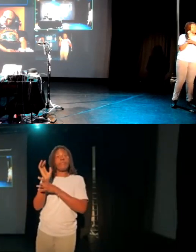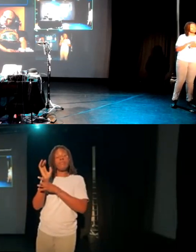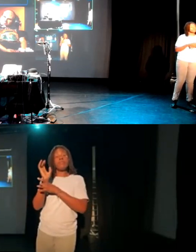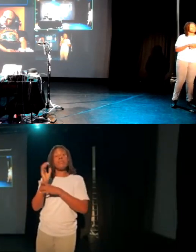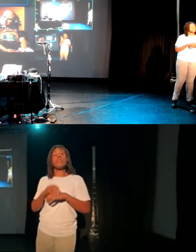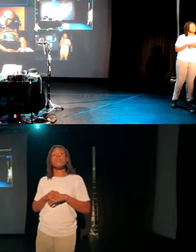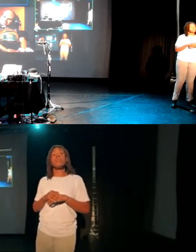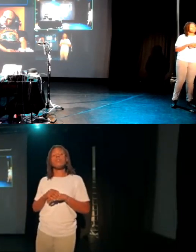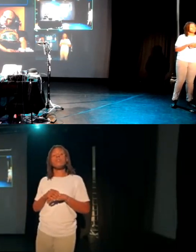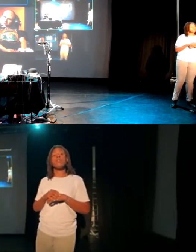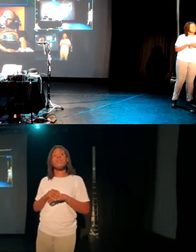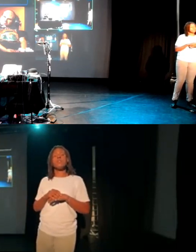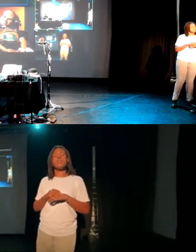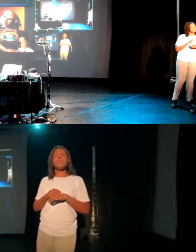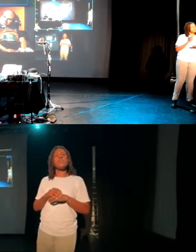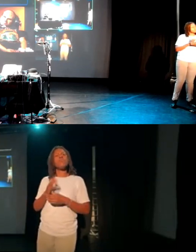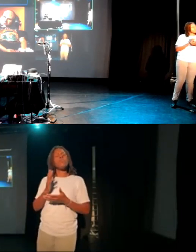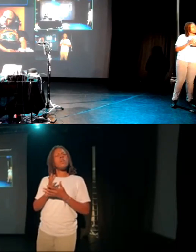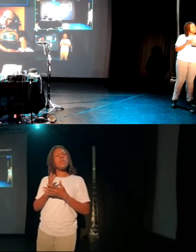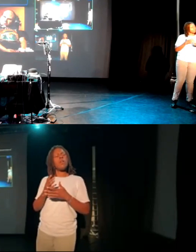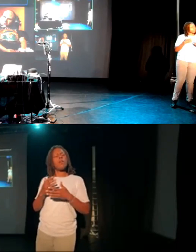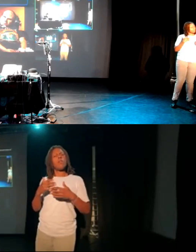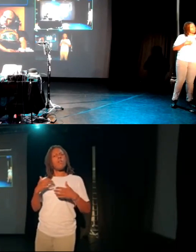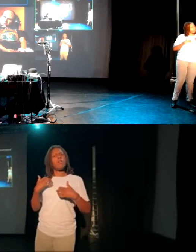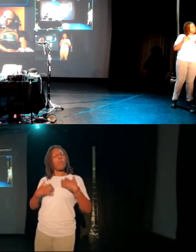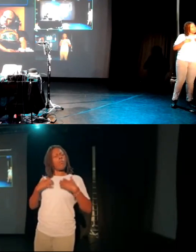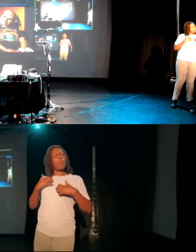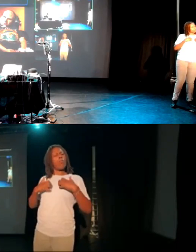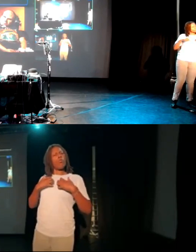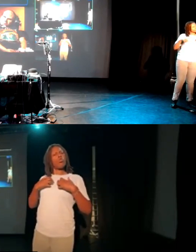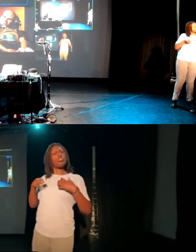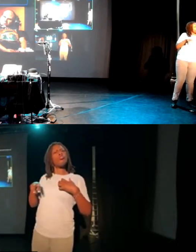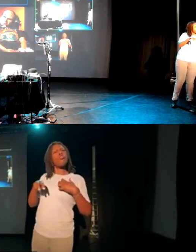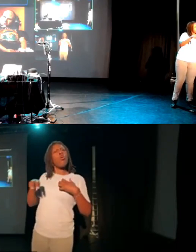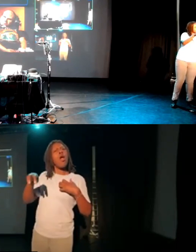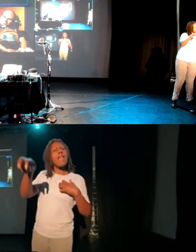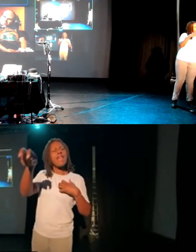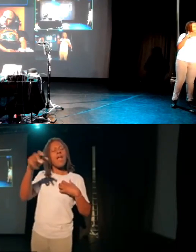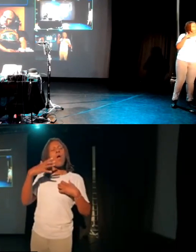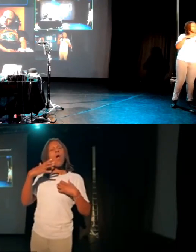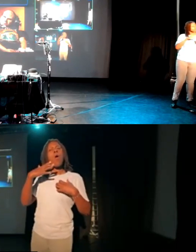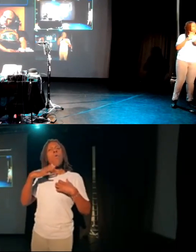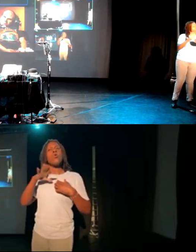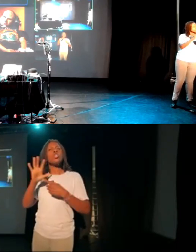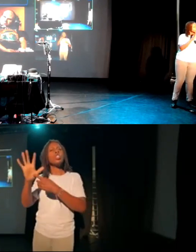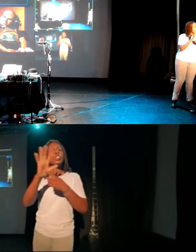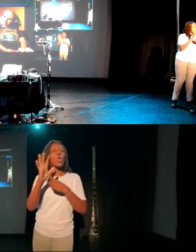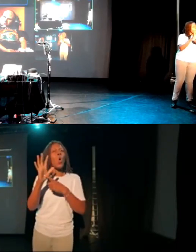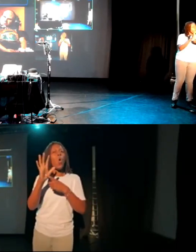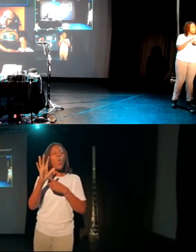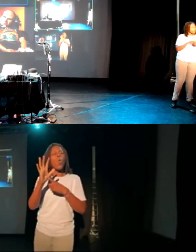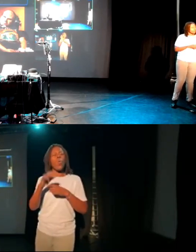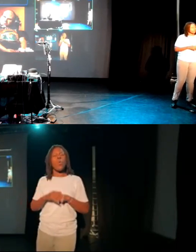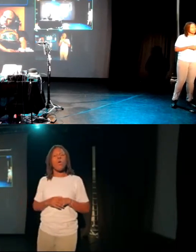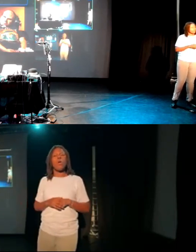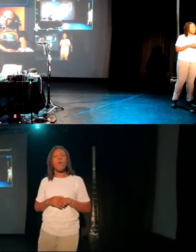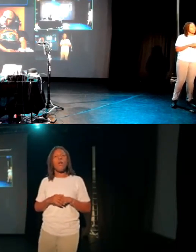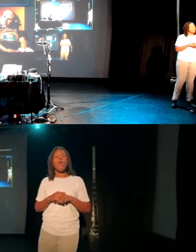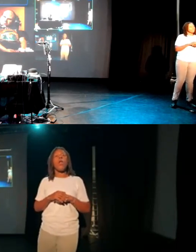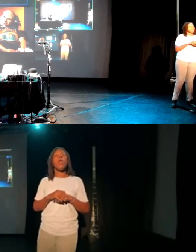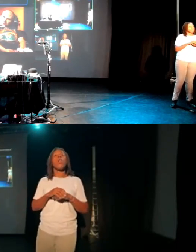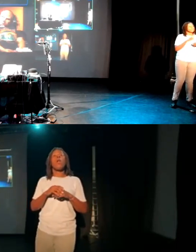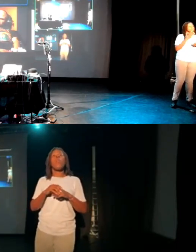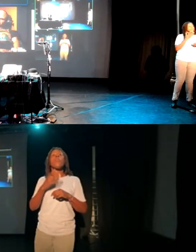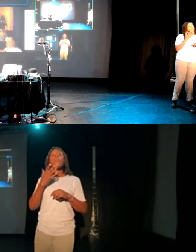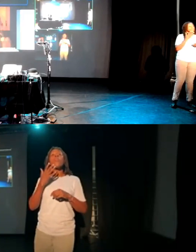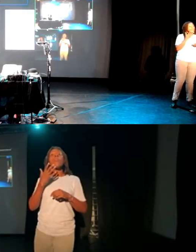it ended up taking us on quite an extraordinary journey. So I just thought I'd share the video for this as part of my presentation now, before I talk about what we've been working on at